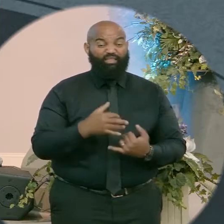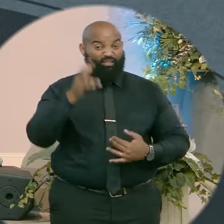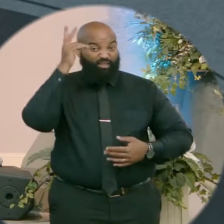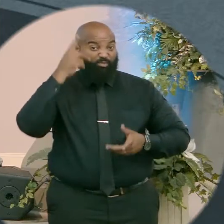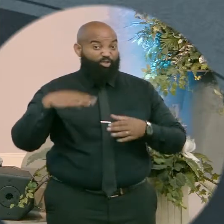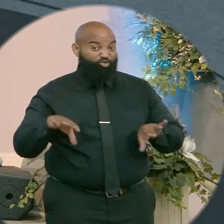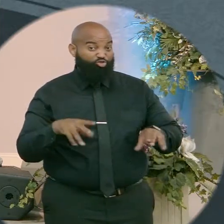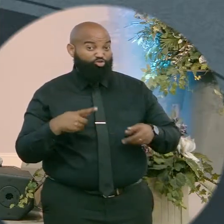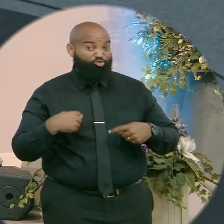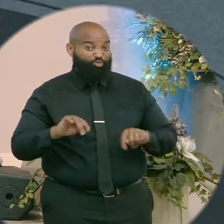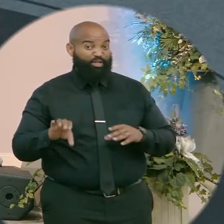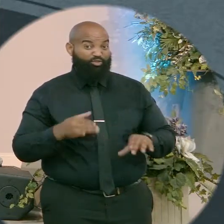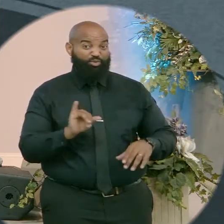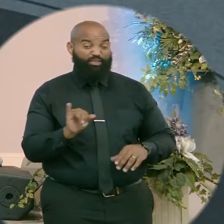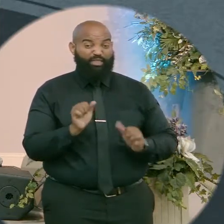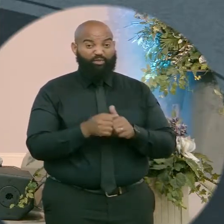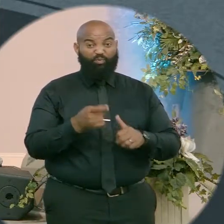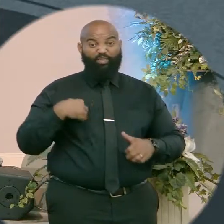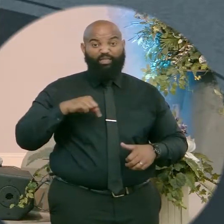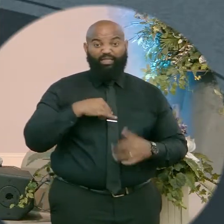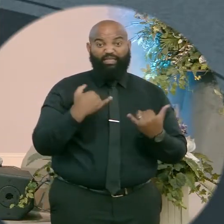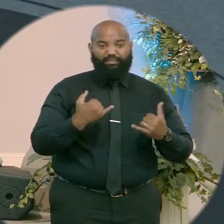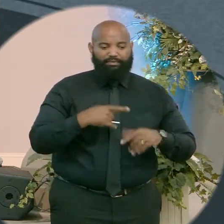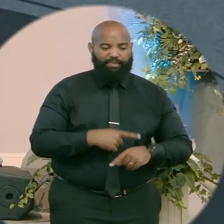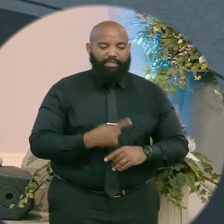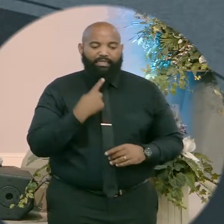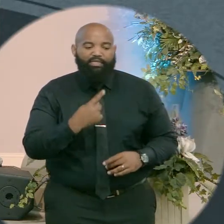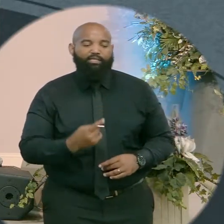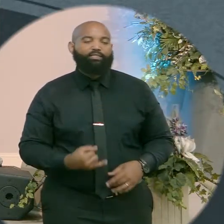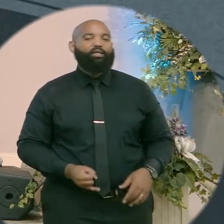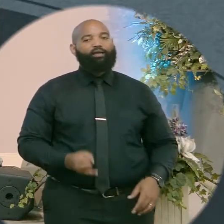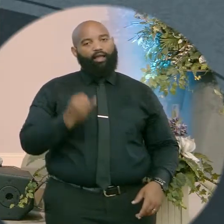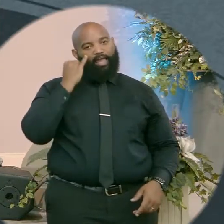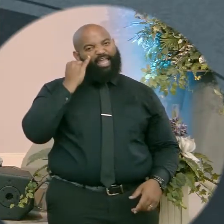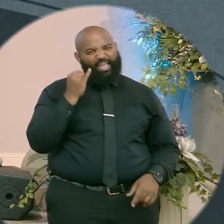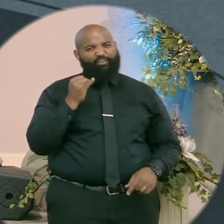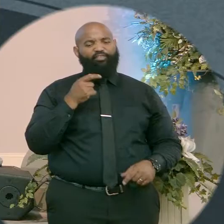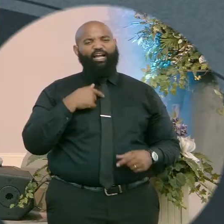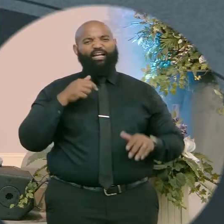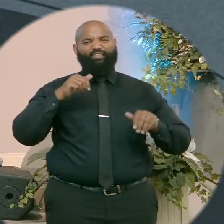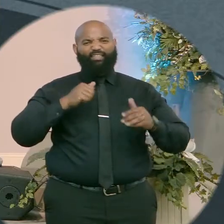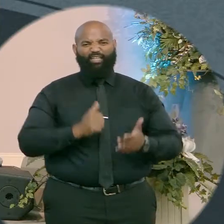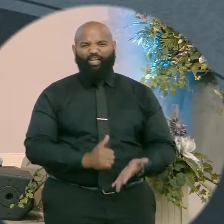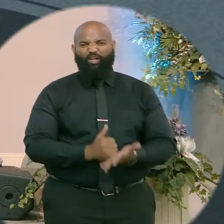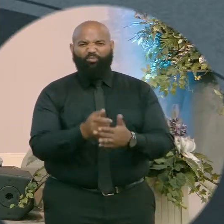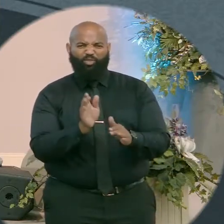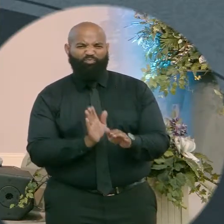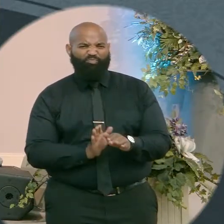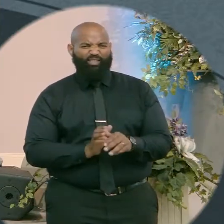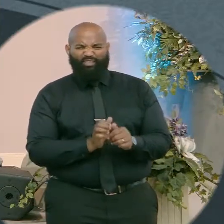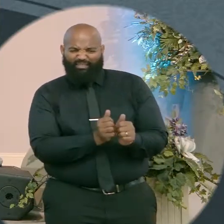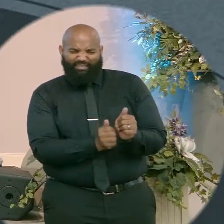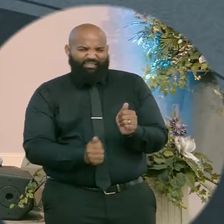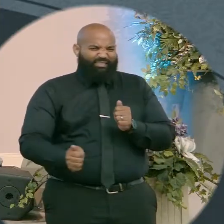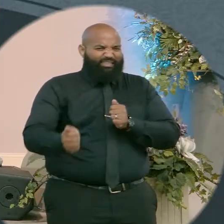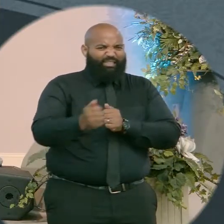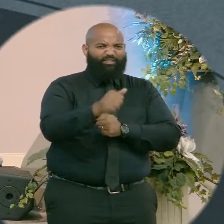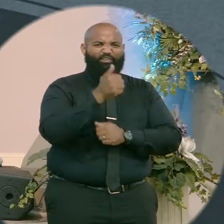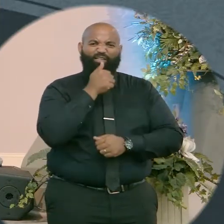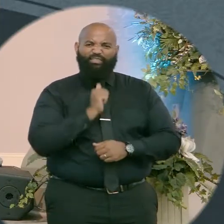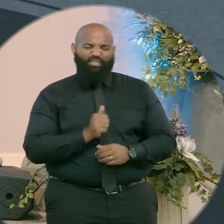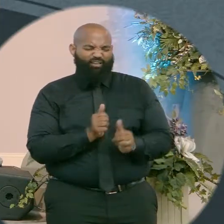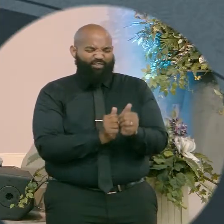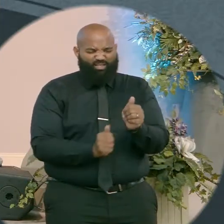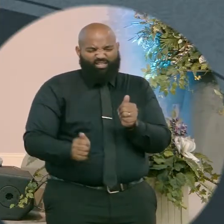on us. He uses the same, if I can get you to avoid suffering, if I can get you to avoid going through, if I can